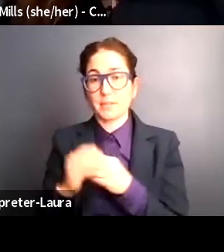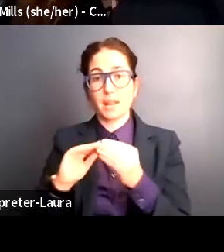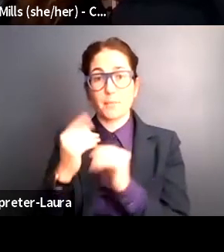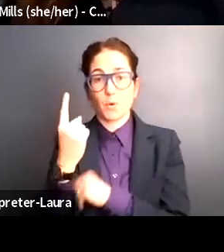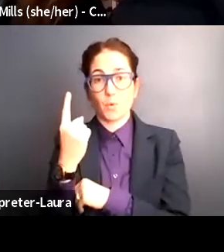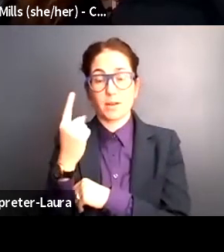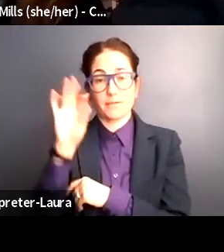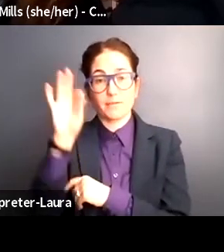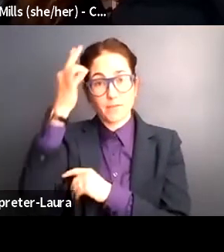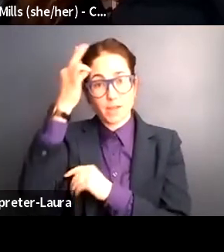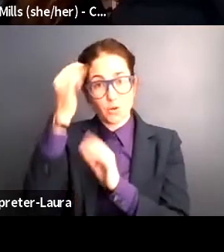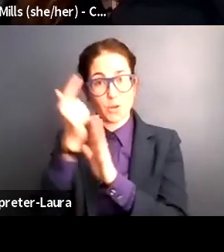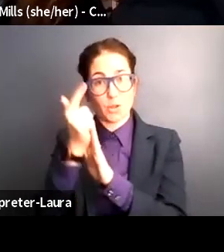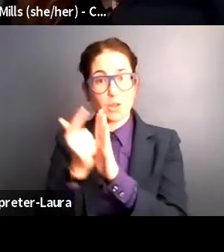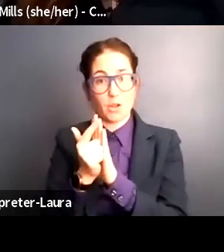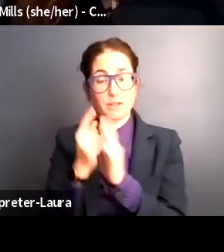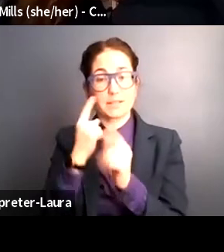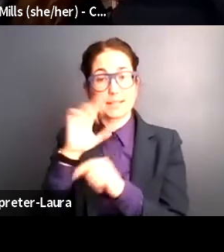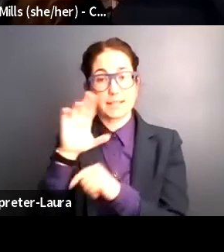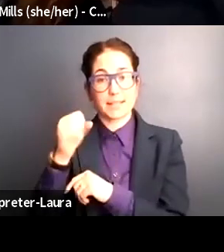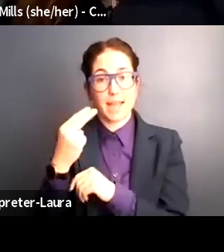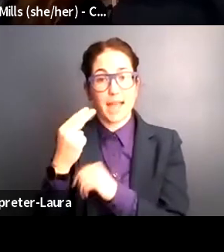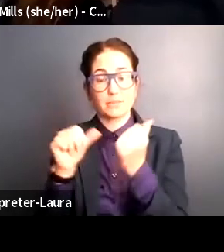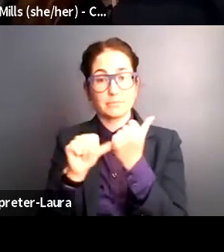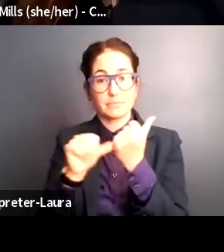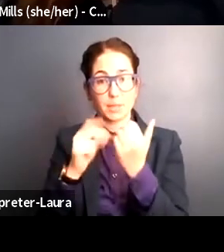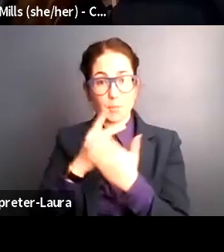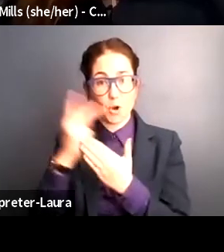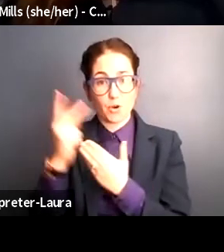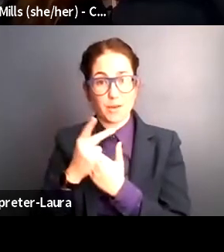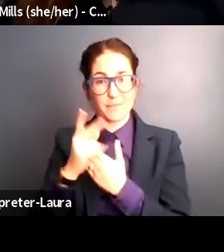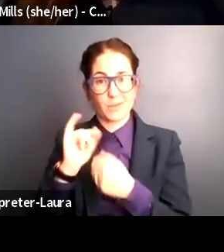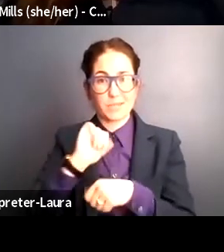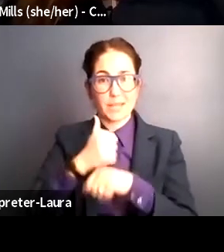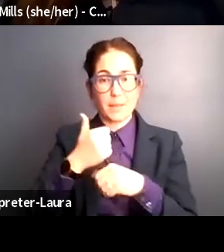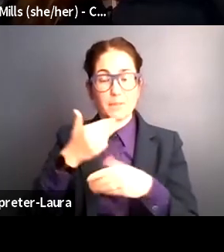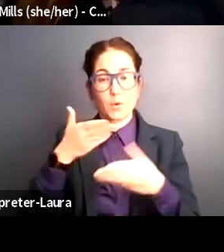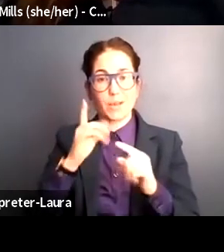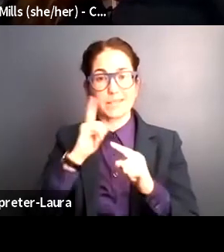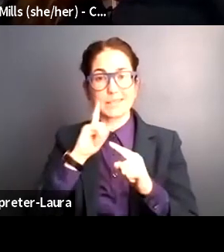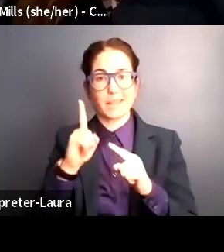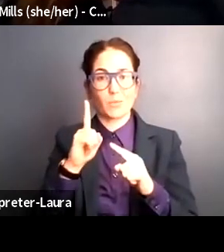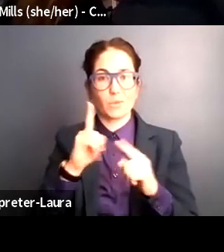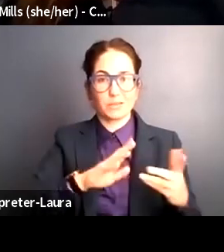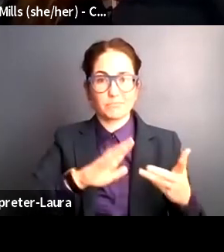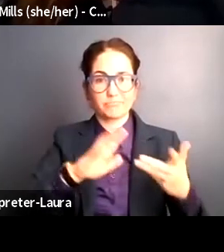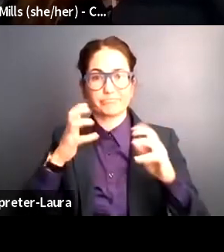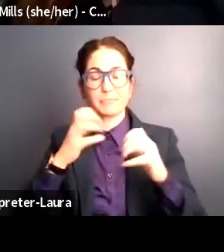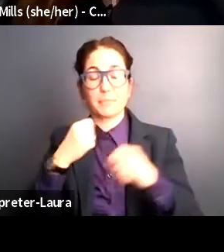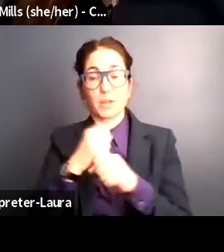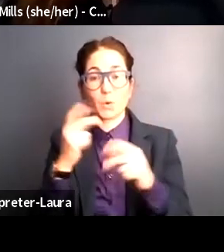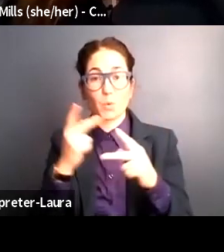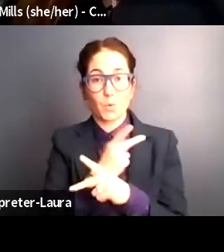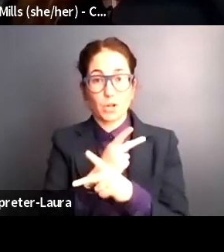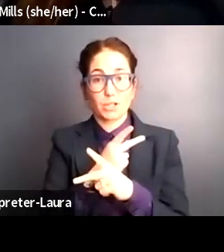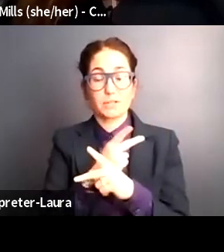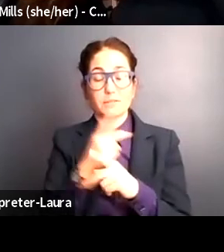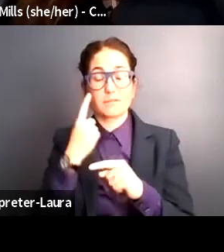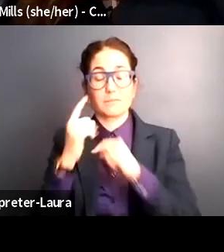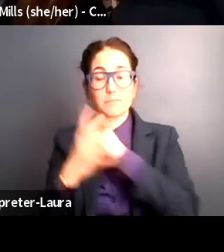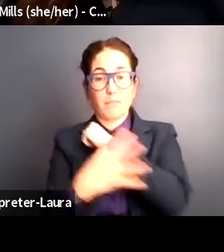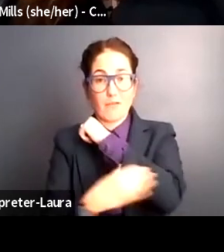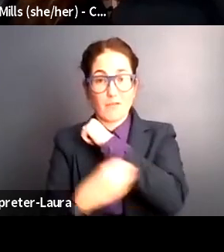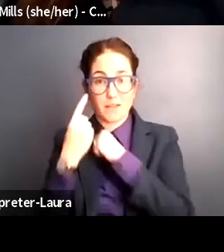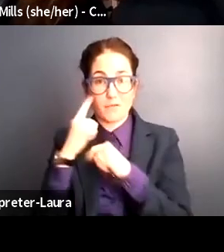federal laws and cash assistance programs were designed in ways that perpetuate poverty in the disability community, and this has